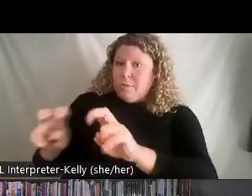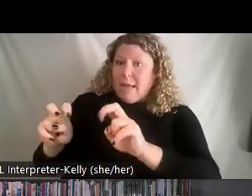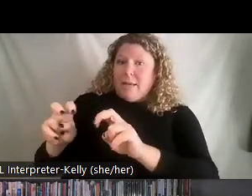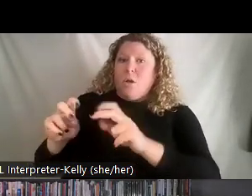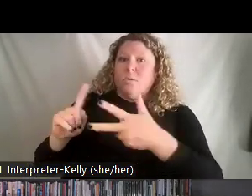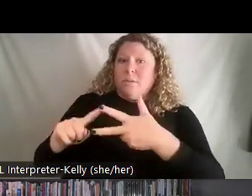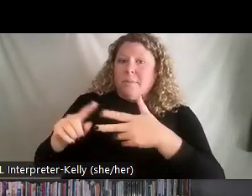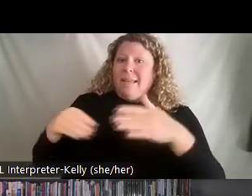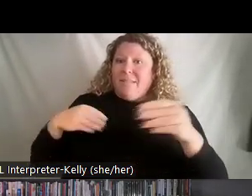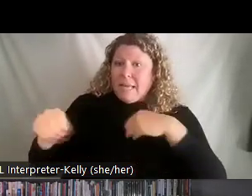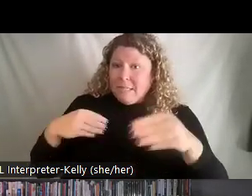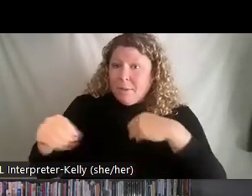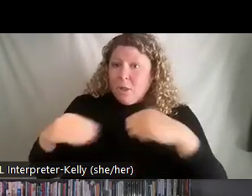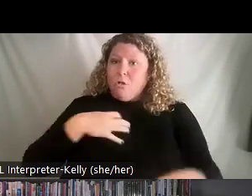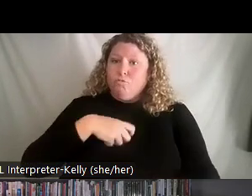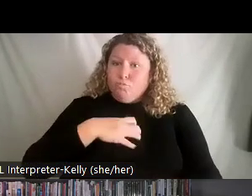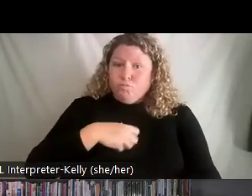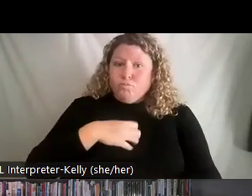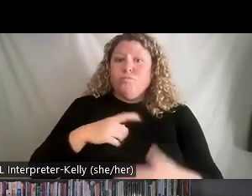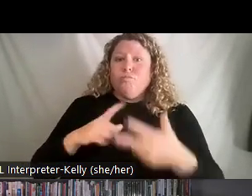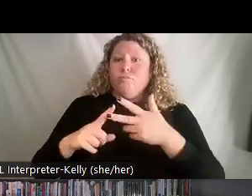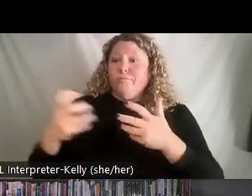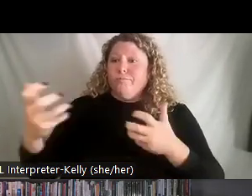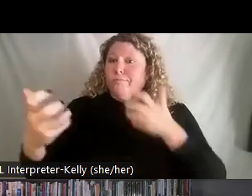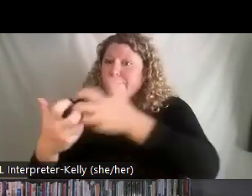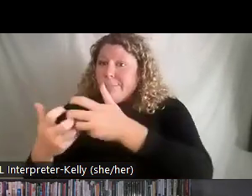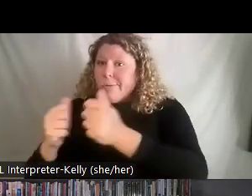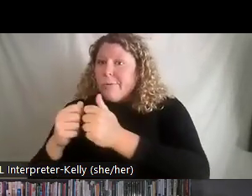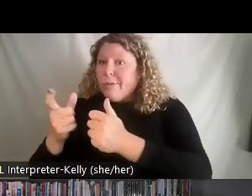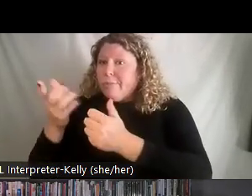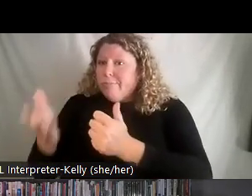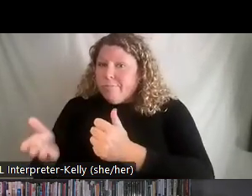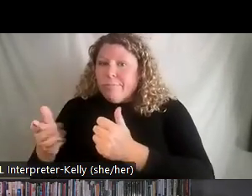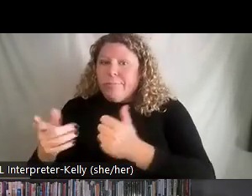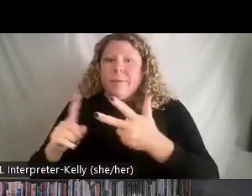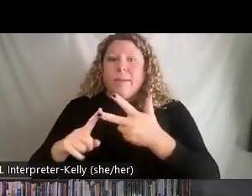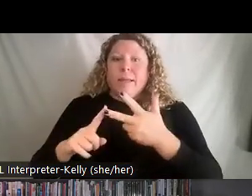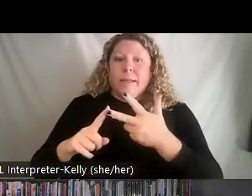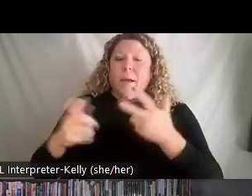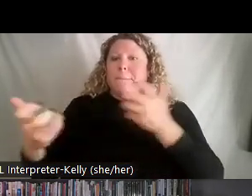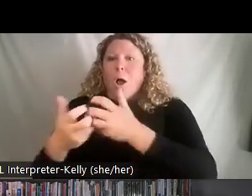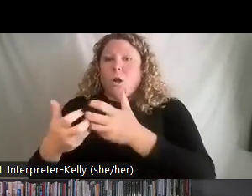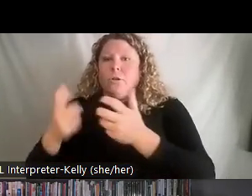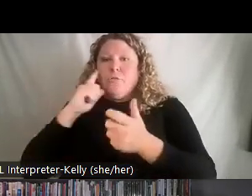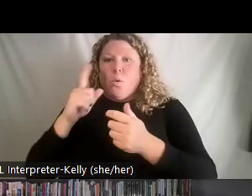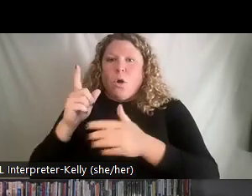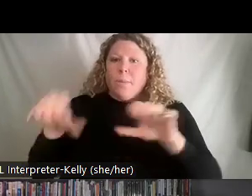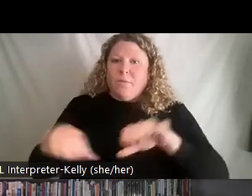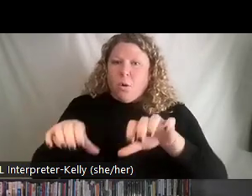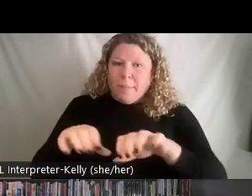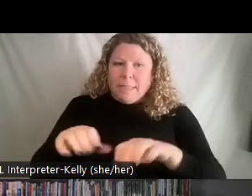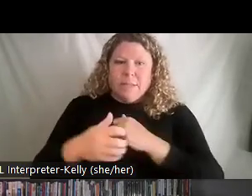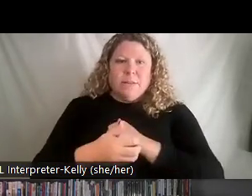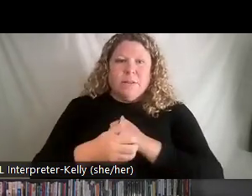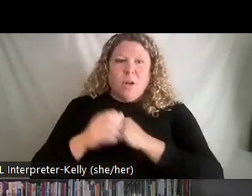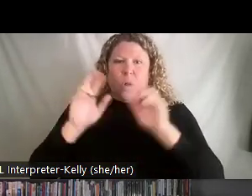and, uh, meeting them where they're at and then partnering with them for performance. So I hope this makes sense to you. Let's quickly, um,